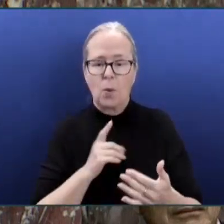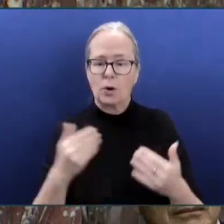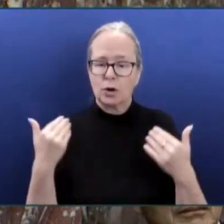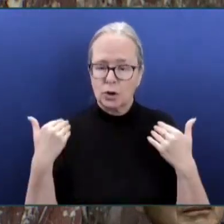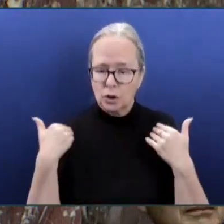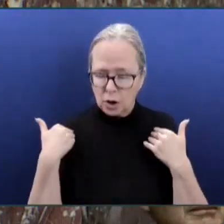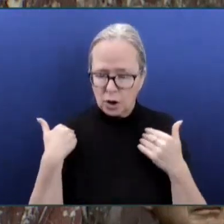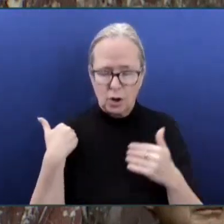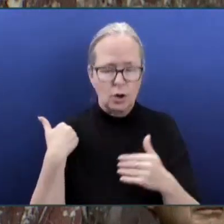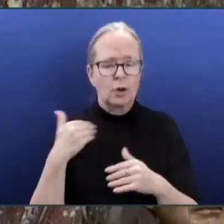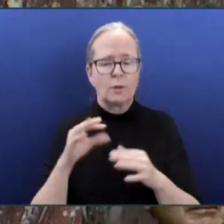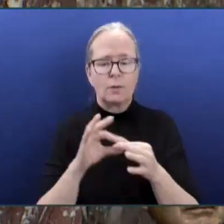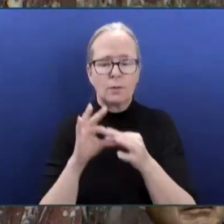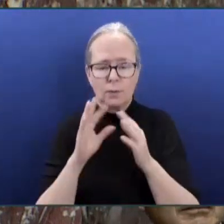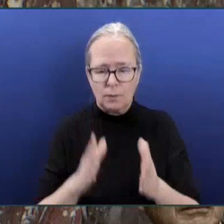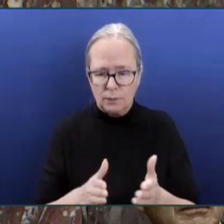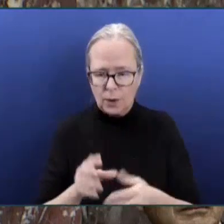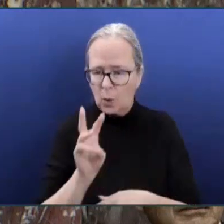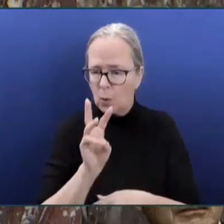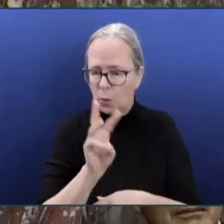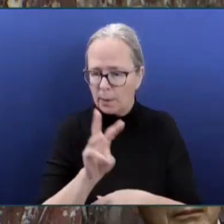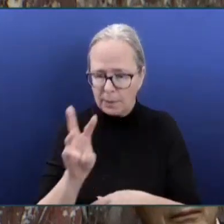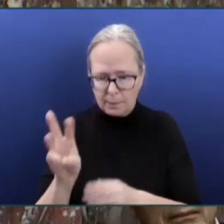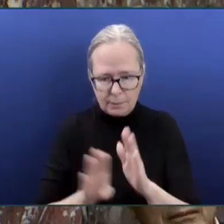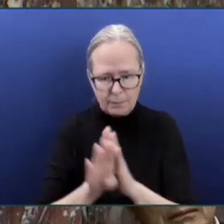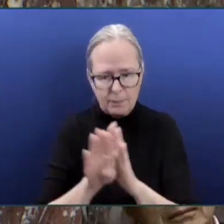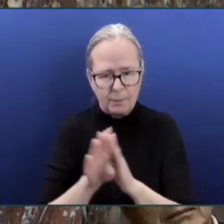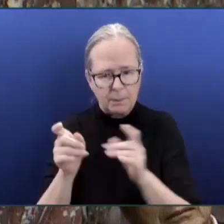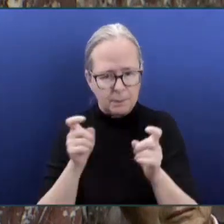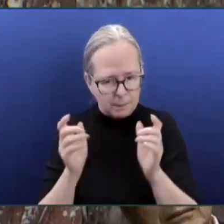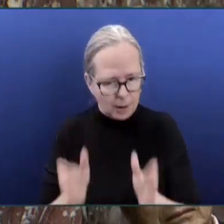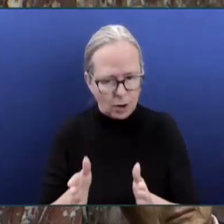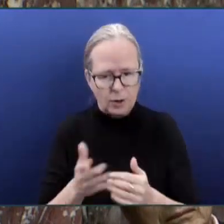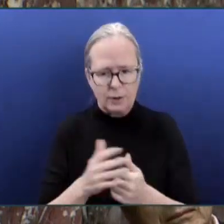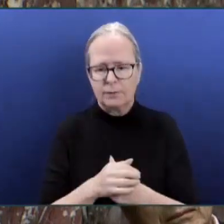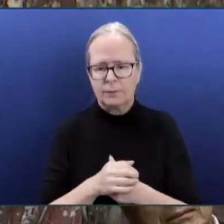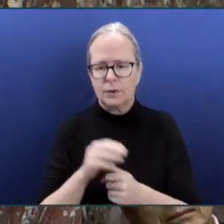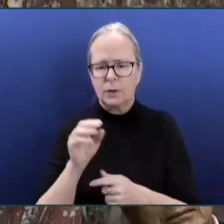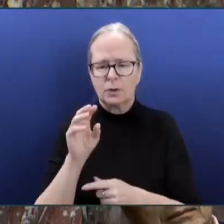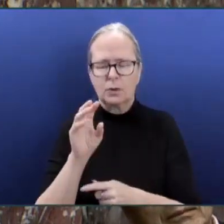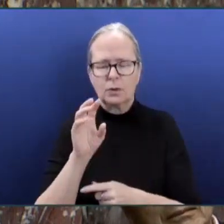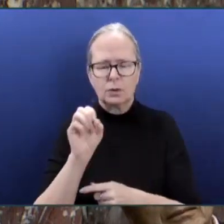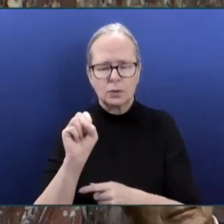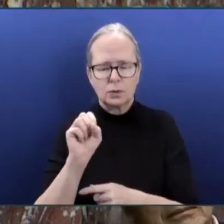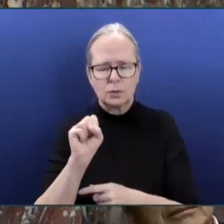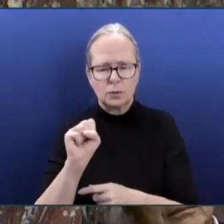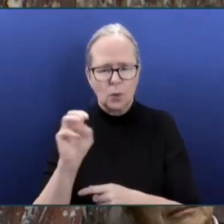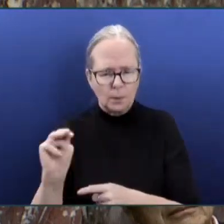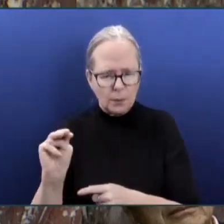Steeves, Webmaster and Social Media. Nancy John, Grants and Sponsorship Director.